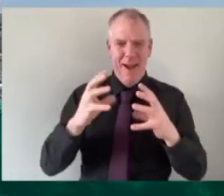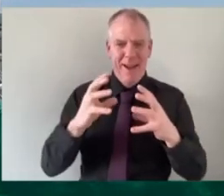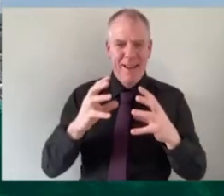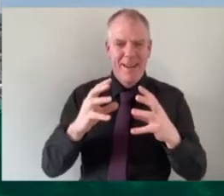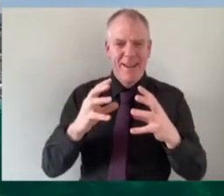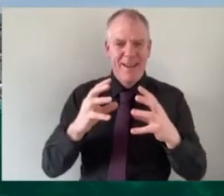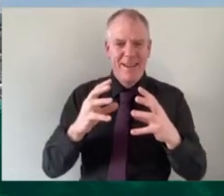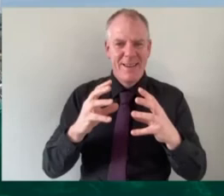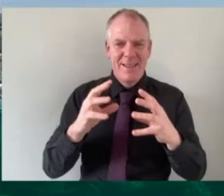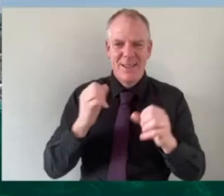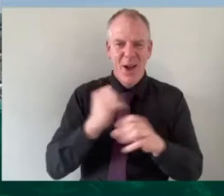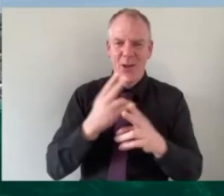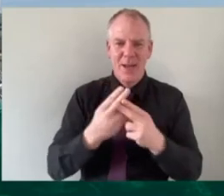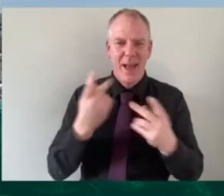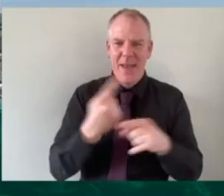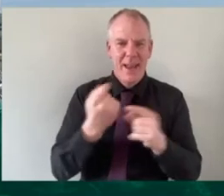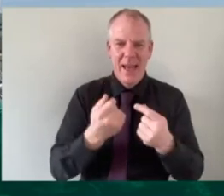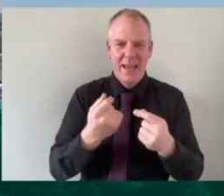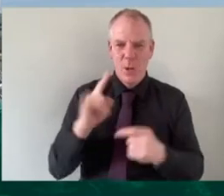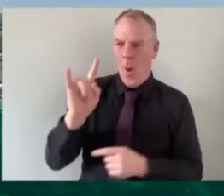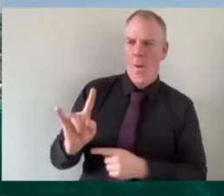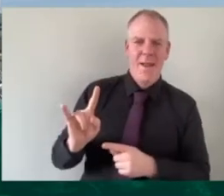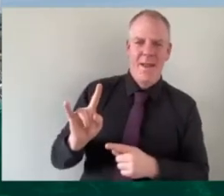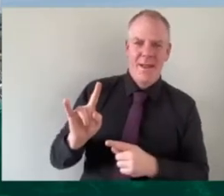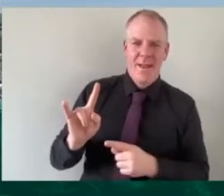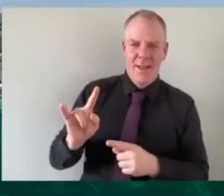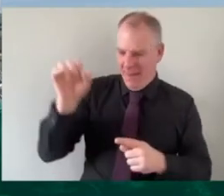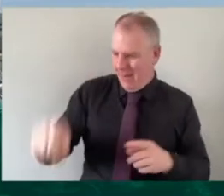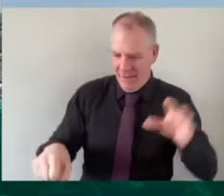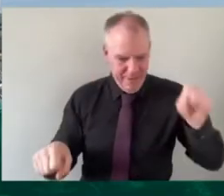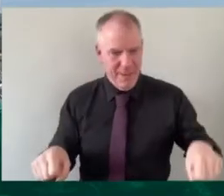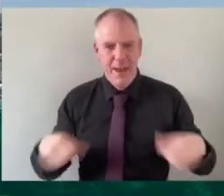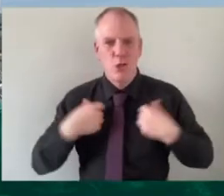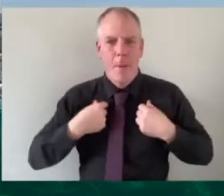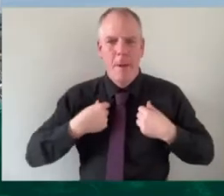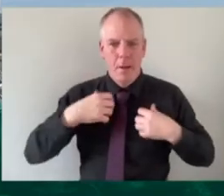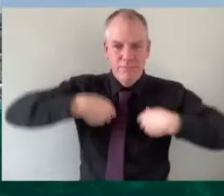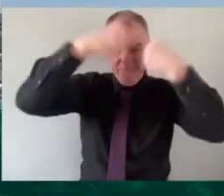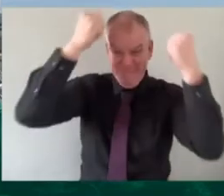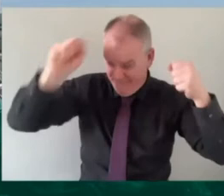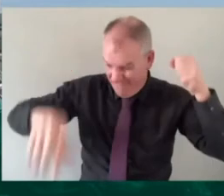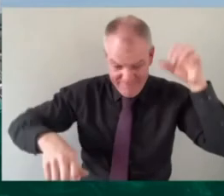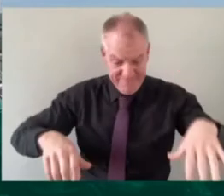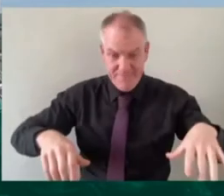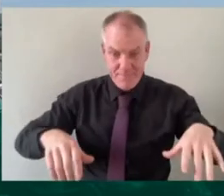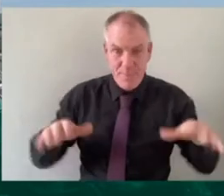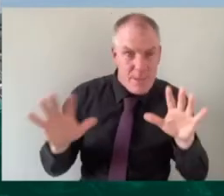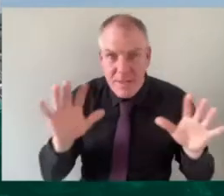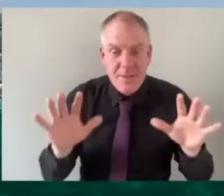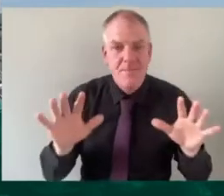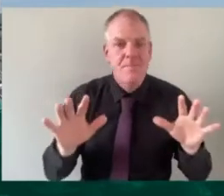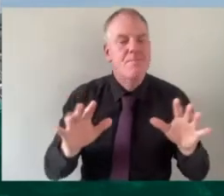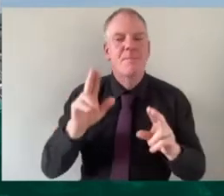something like goal posts and and kids will play and um and there there doesn't need to be any allegiances to